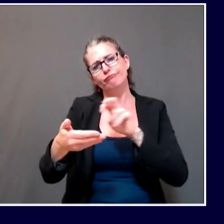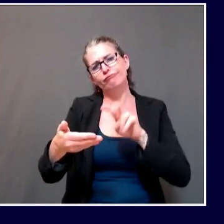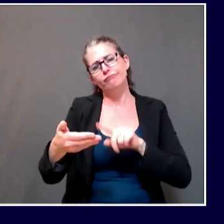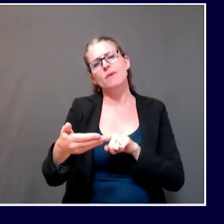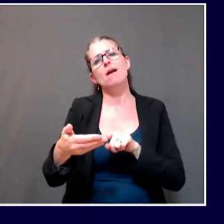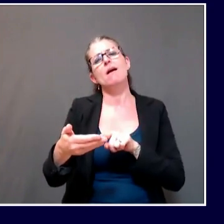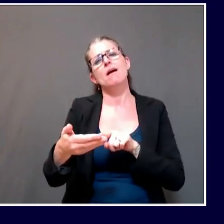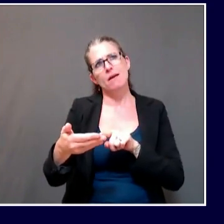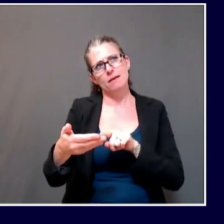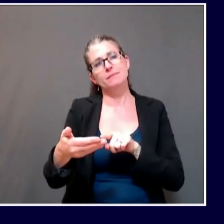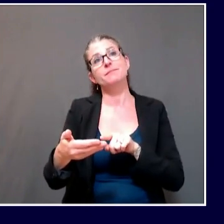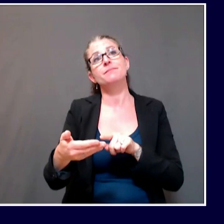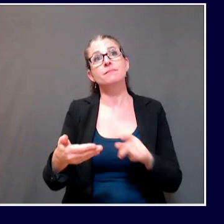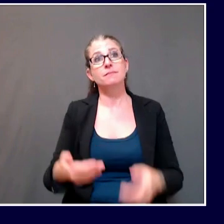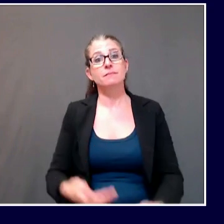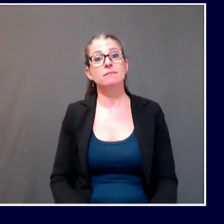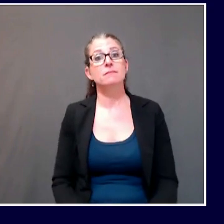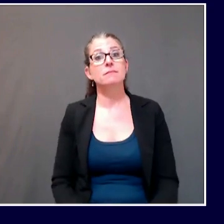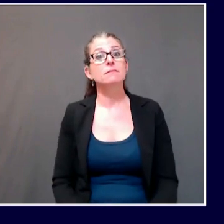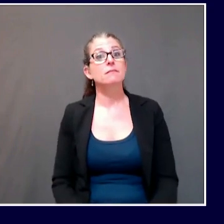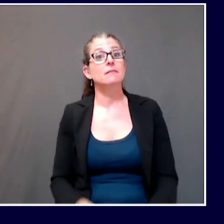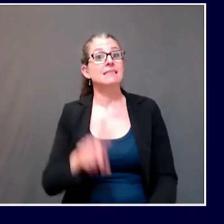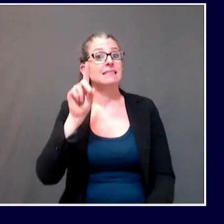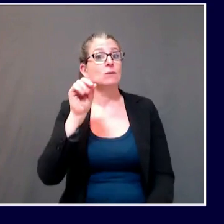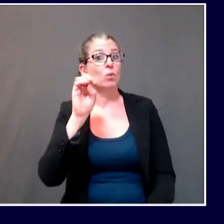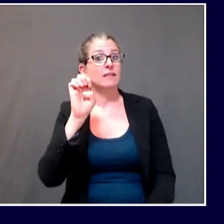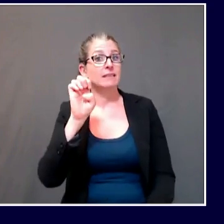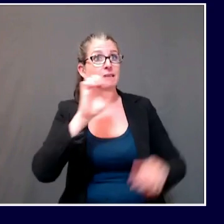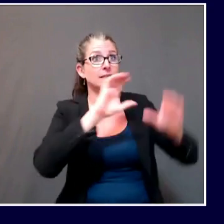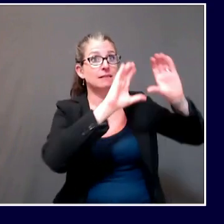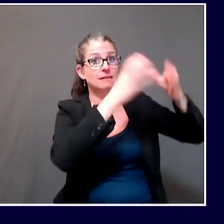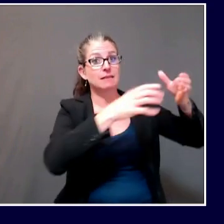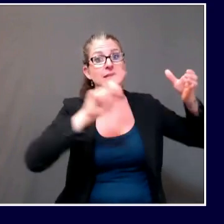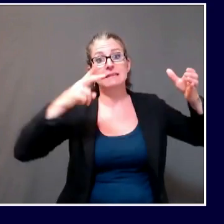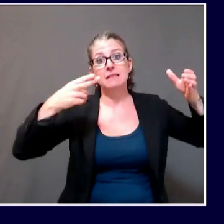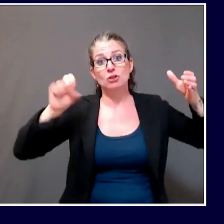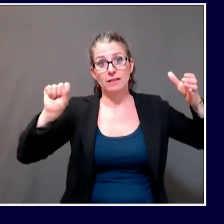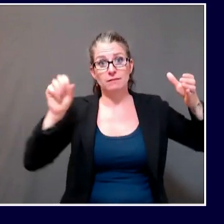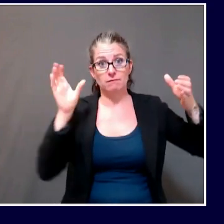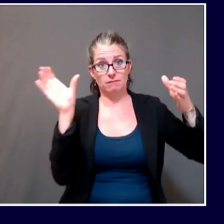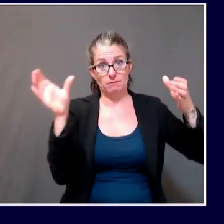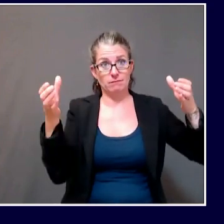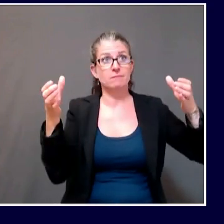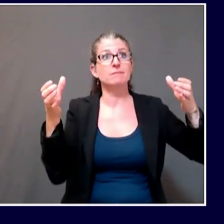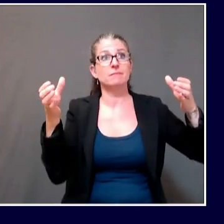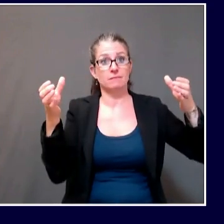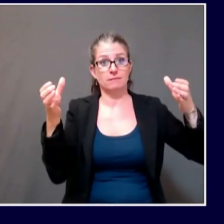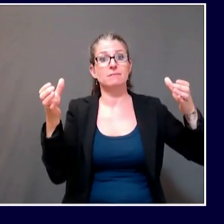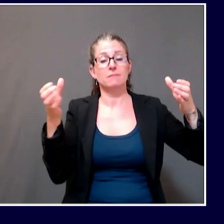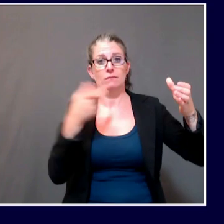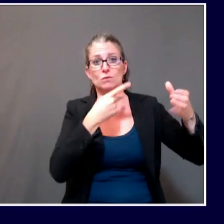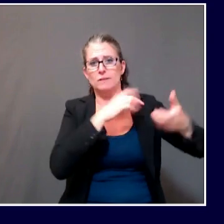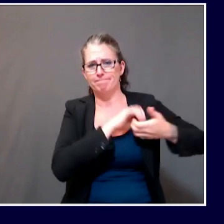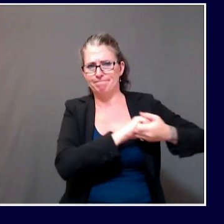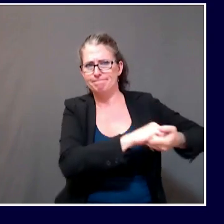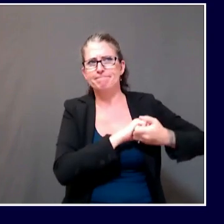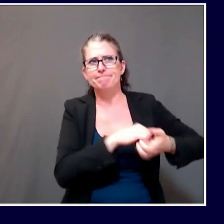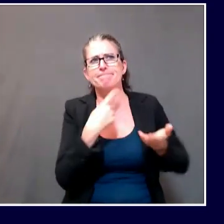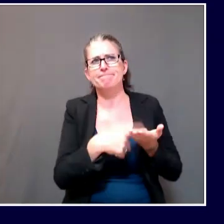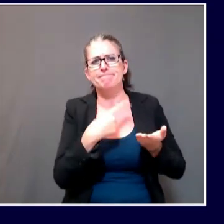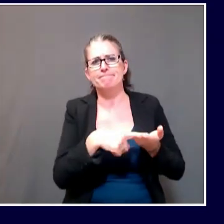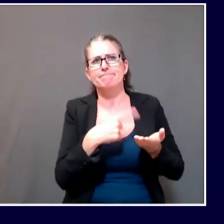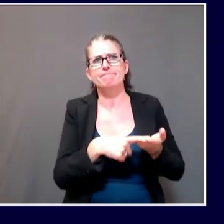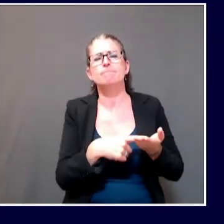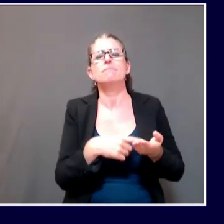Department of Education and the Department of Health and Human Services have worked with public health experts since May to develop guidance for all